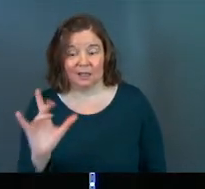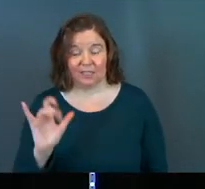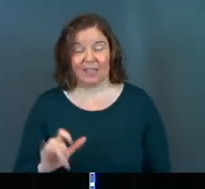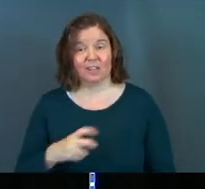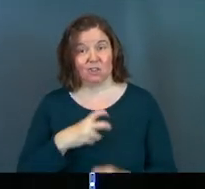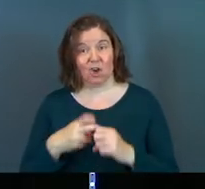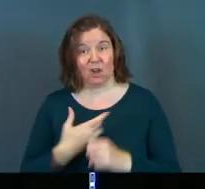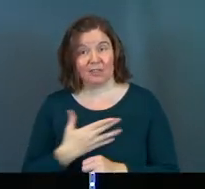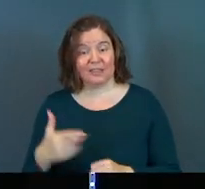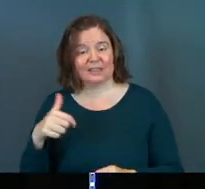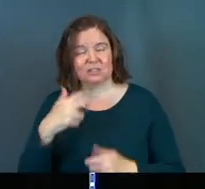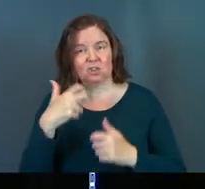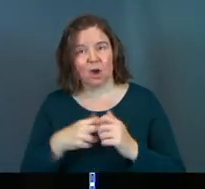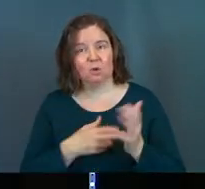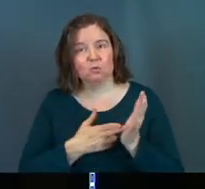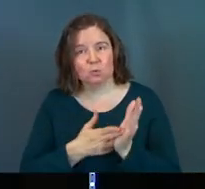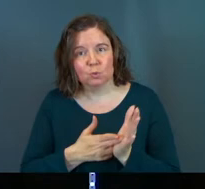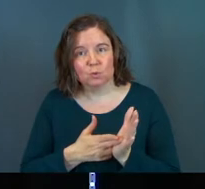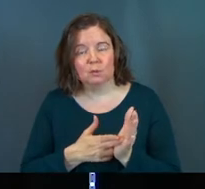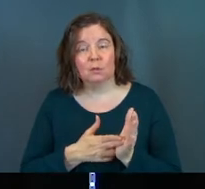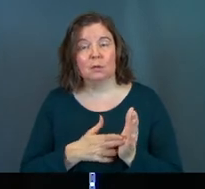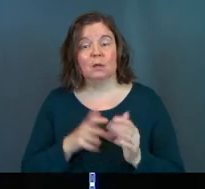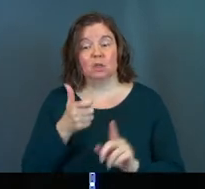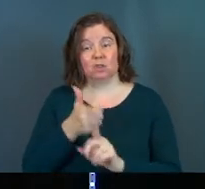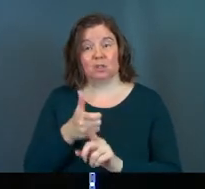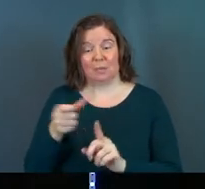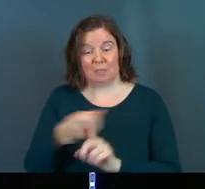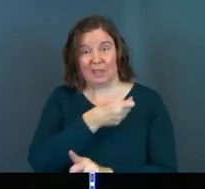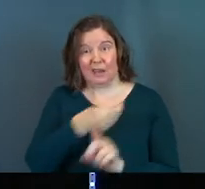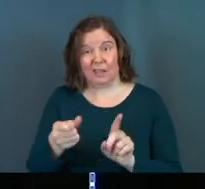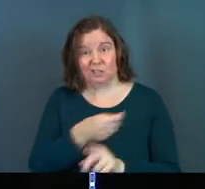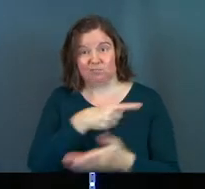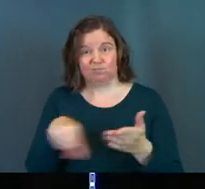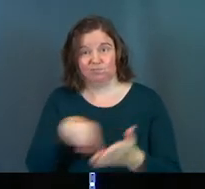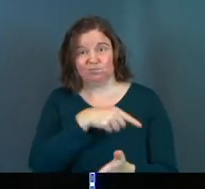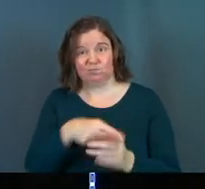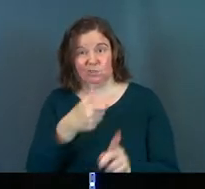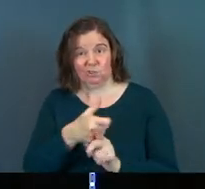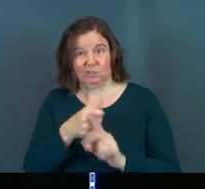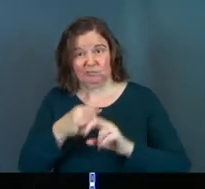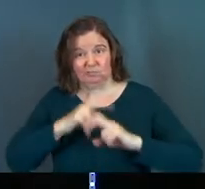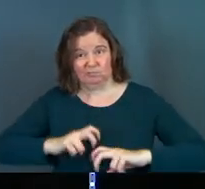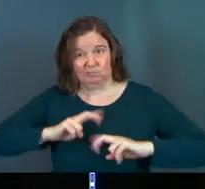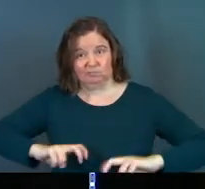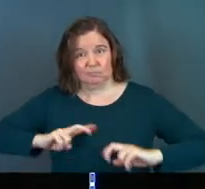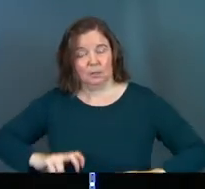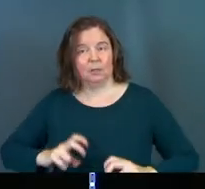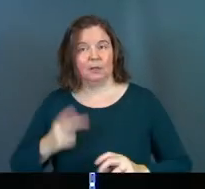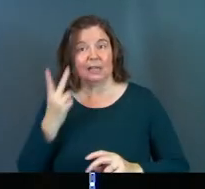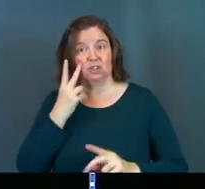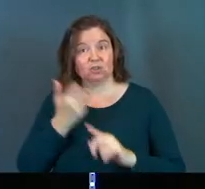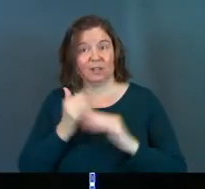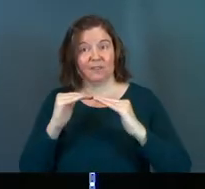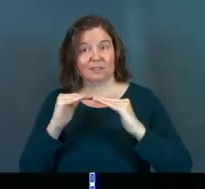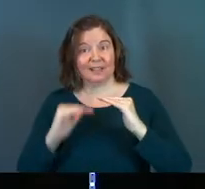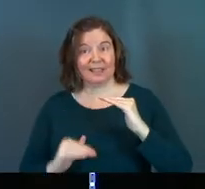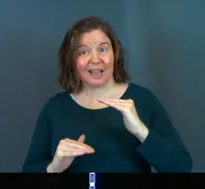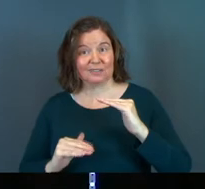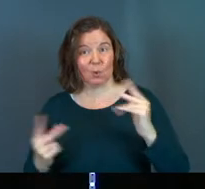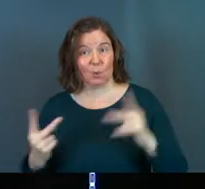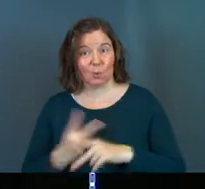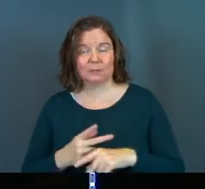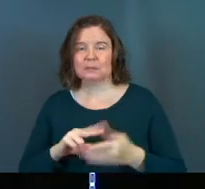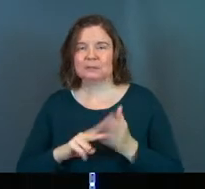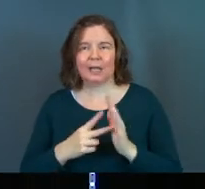That's a hard thing, okay? This is the hard truth. Beating yourself up and hating yourself and seeing yourself as less than or worse than is not